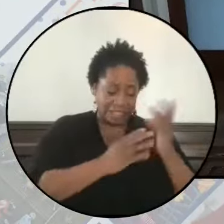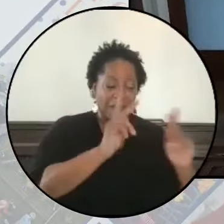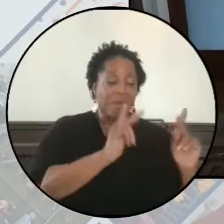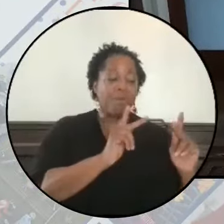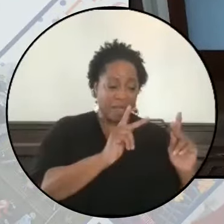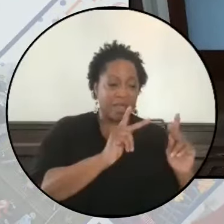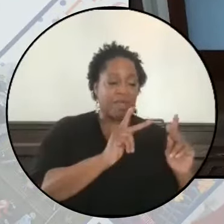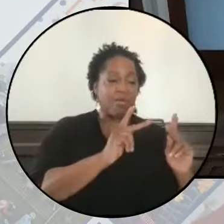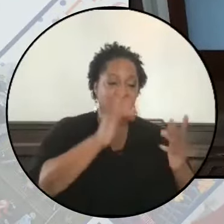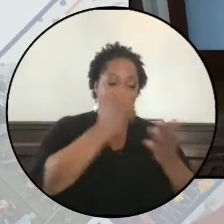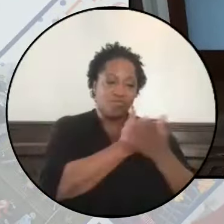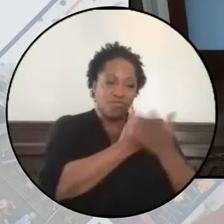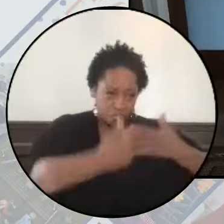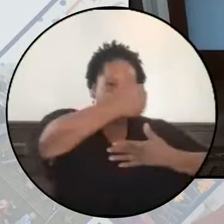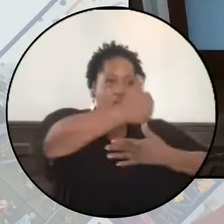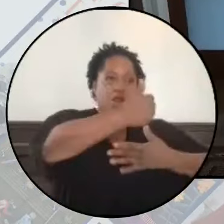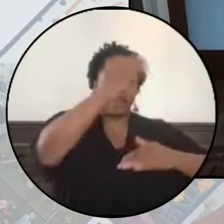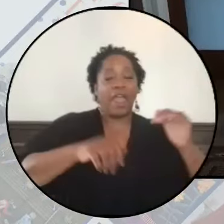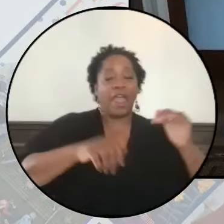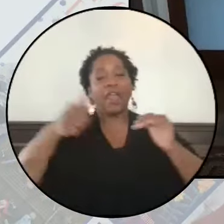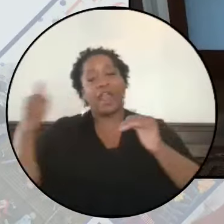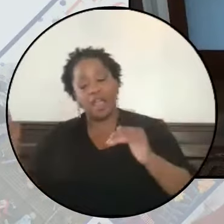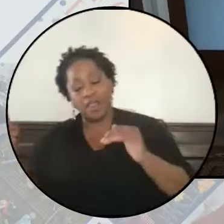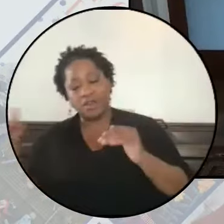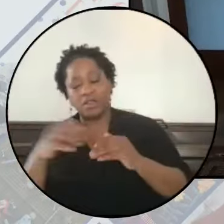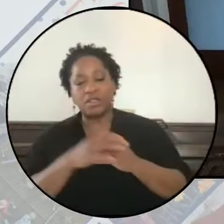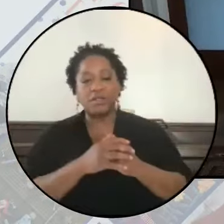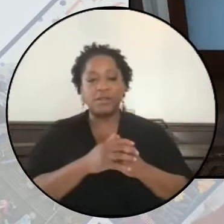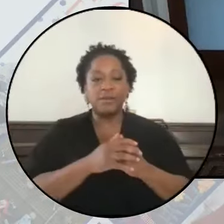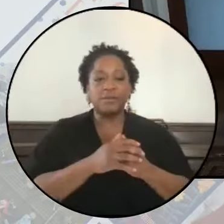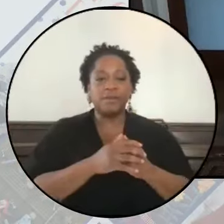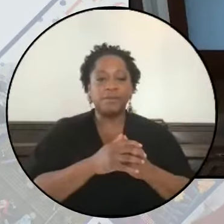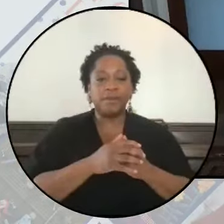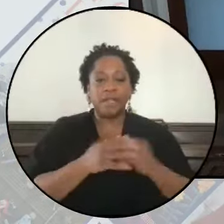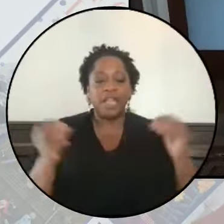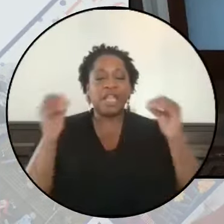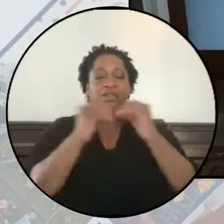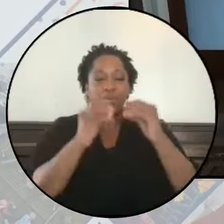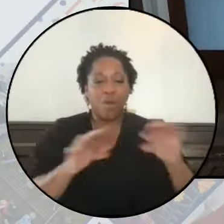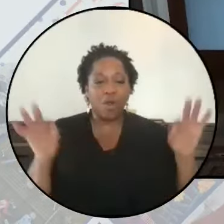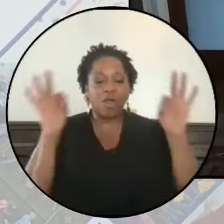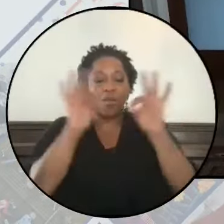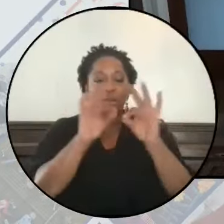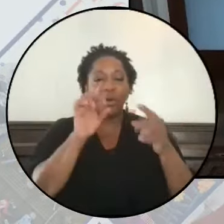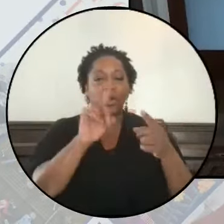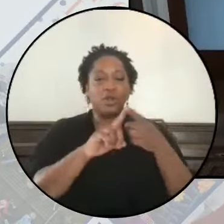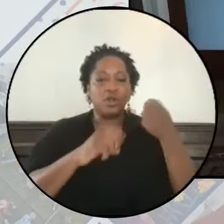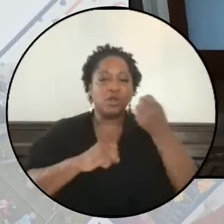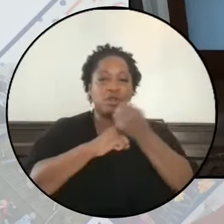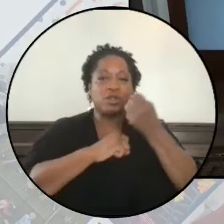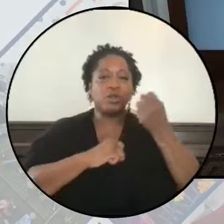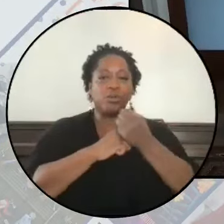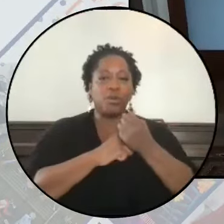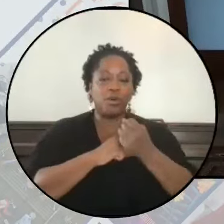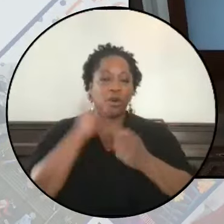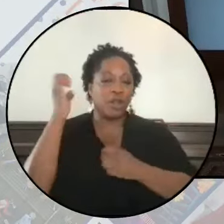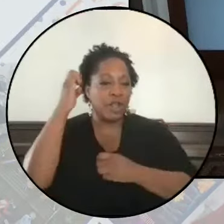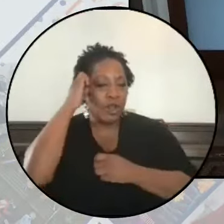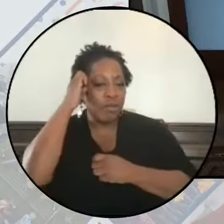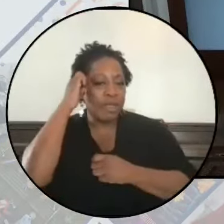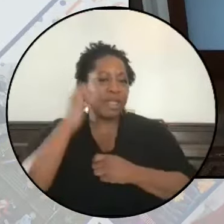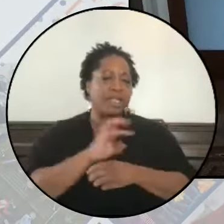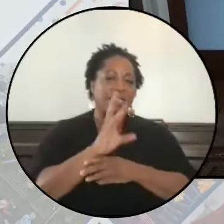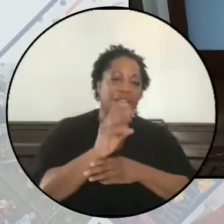deserve to be prioritized over others. that it is more important to support Europeans and